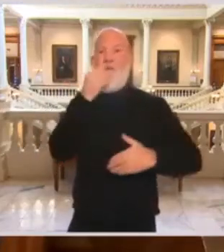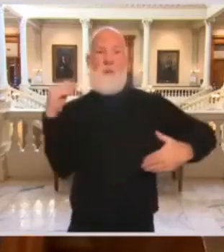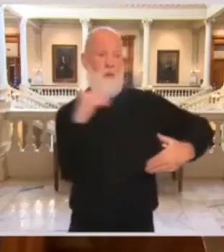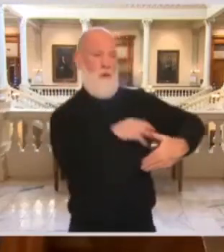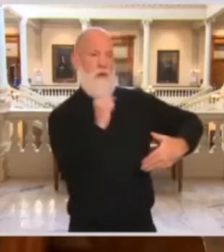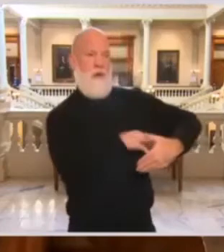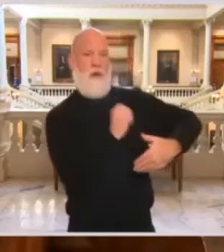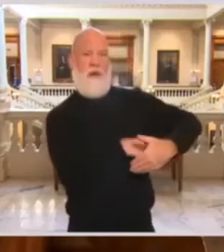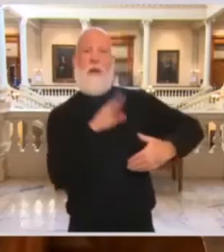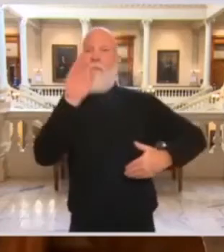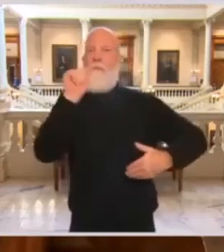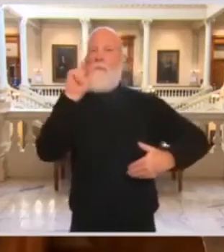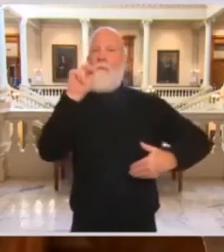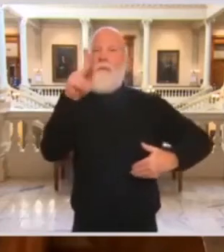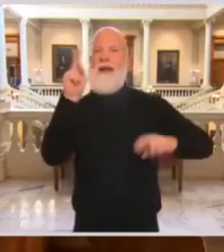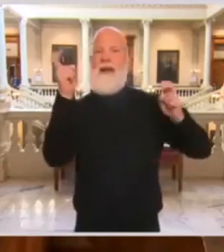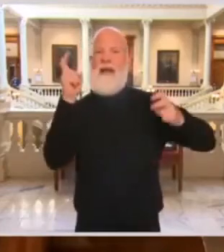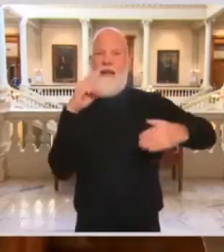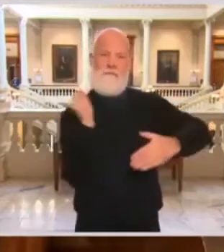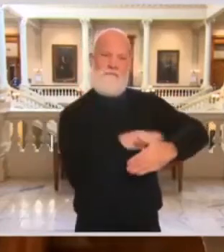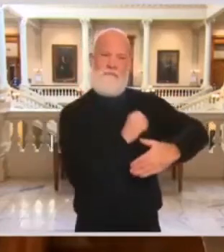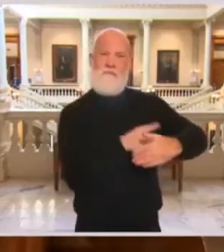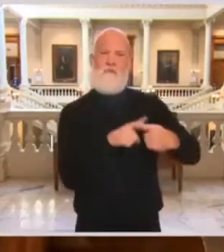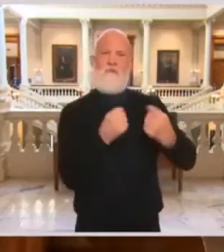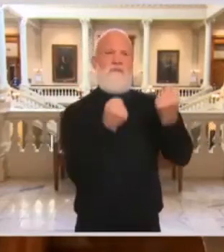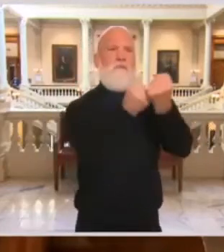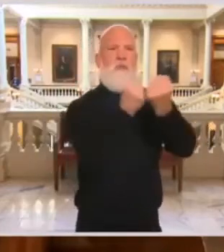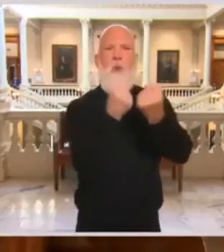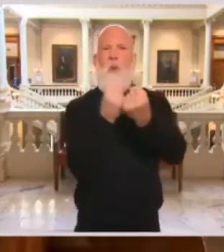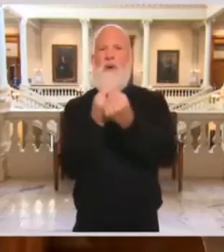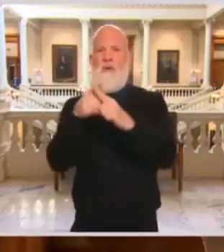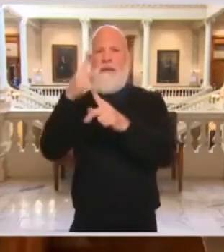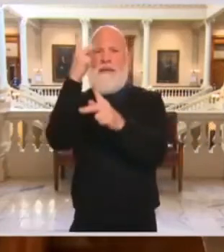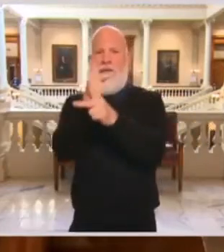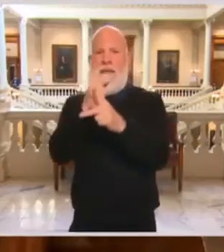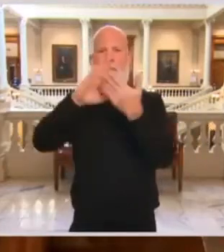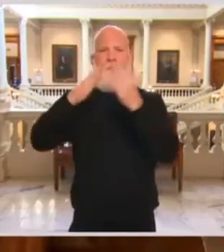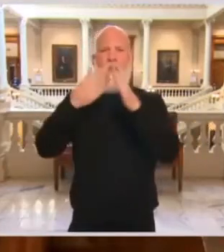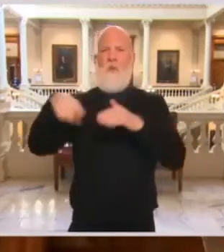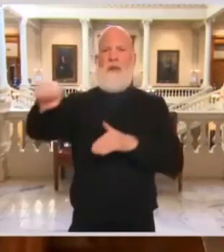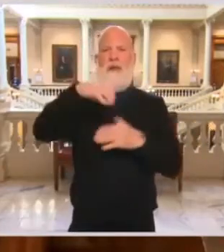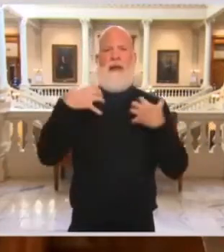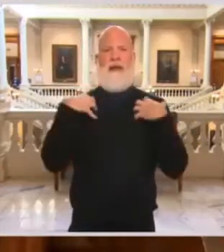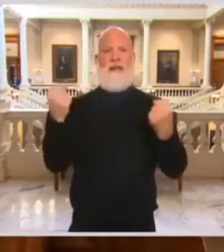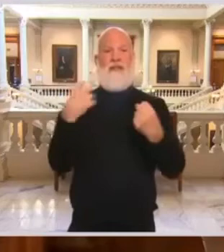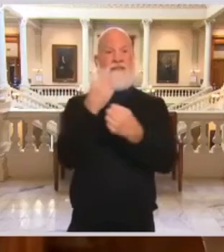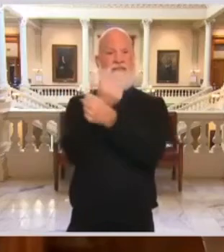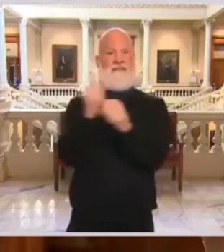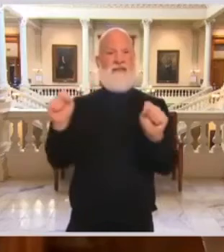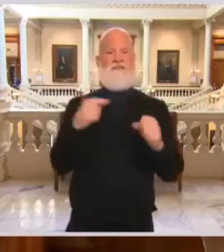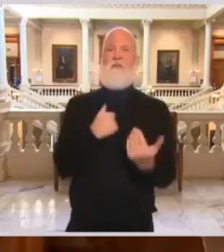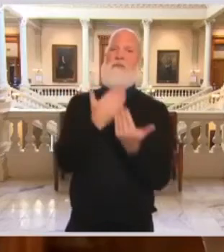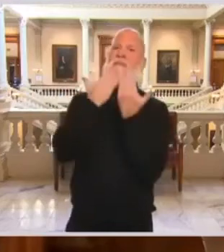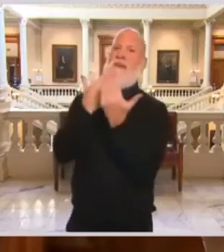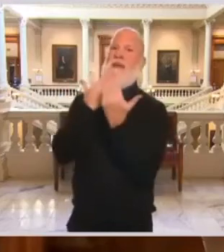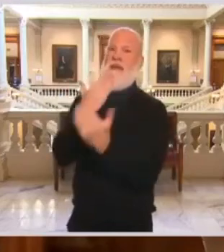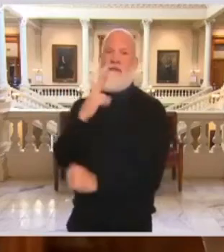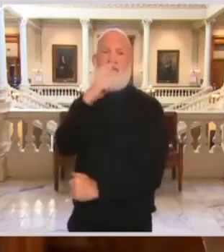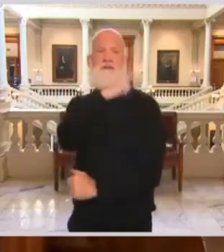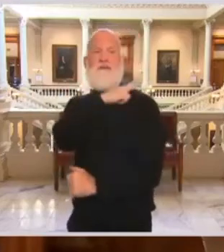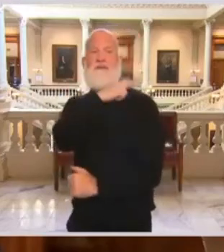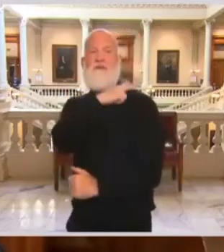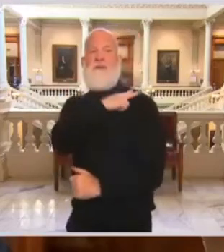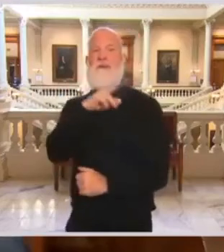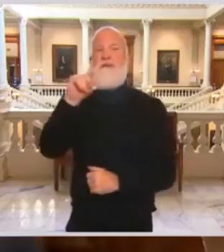our community safe. At this time, I'd like to thank General Tom Cardin and every Georgian serving in the National